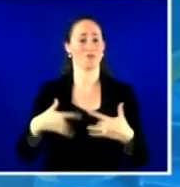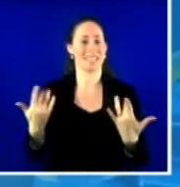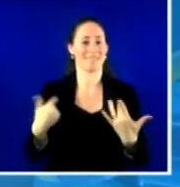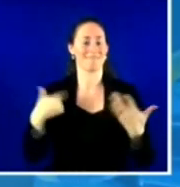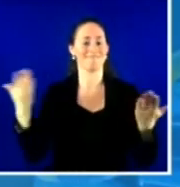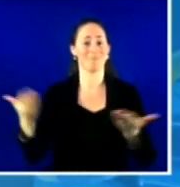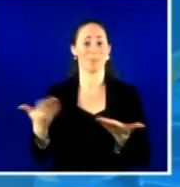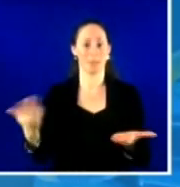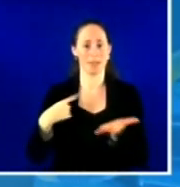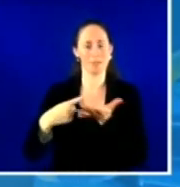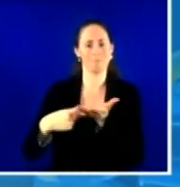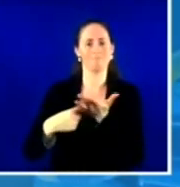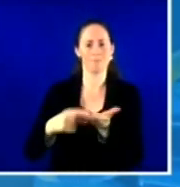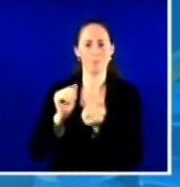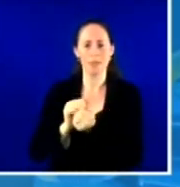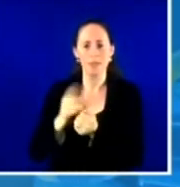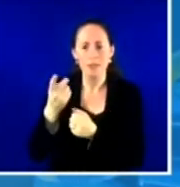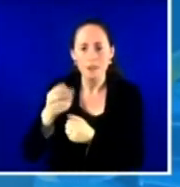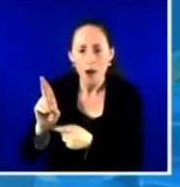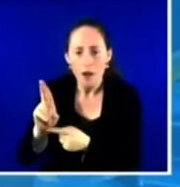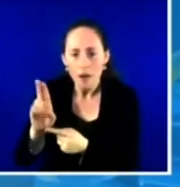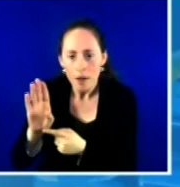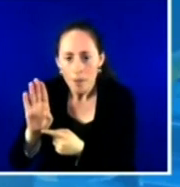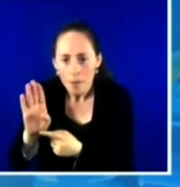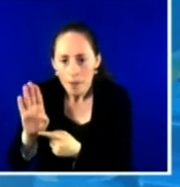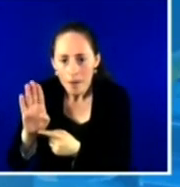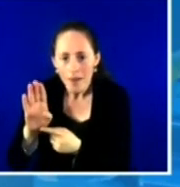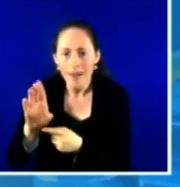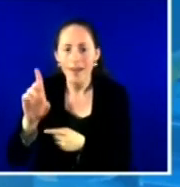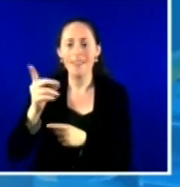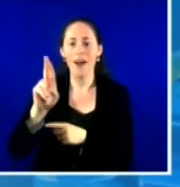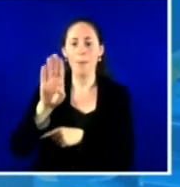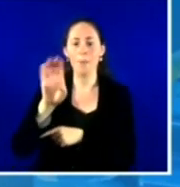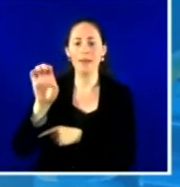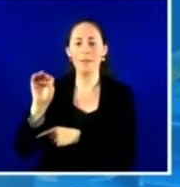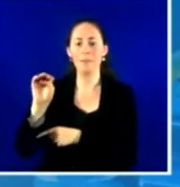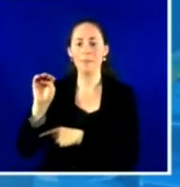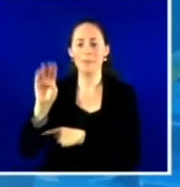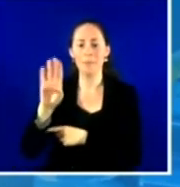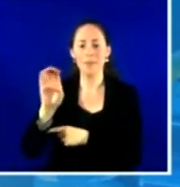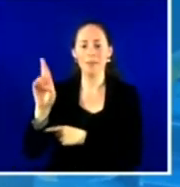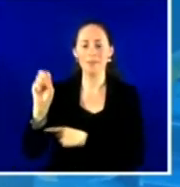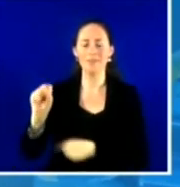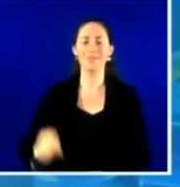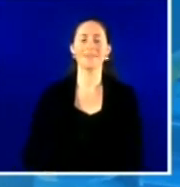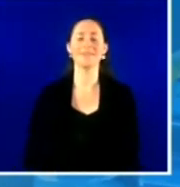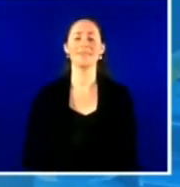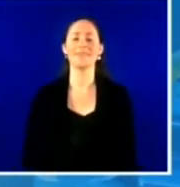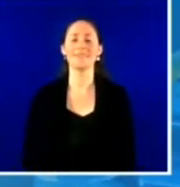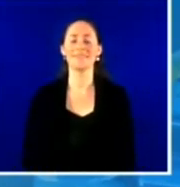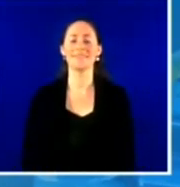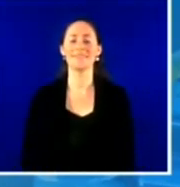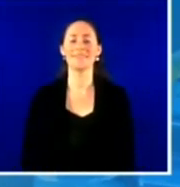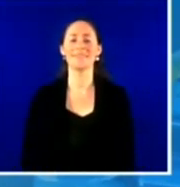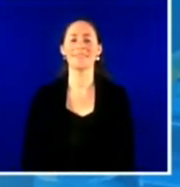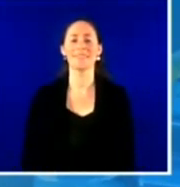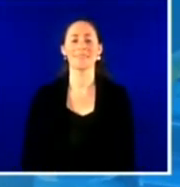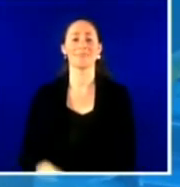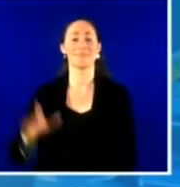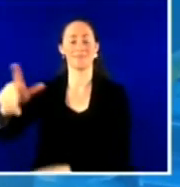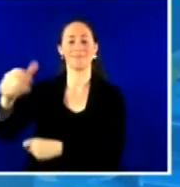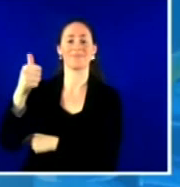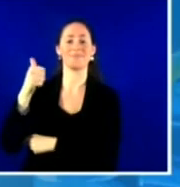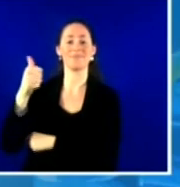Lee Beers, who's a neighbor here in Washington, D.C., a pediatrician and a president of the American Academy of